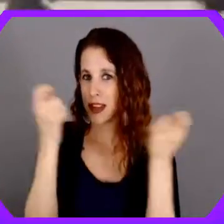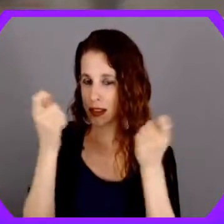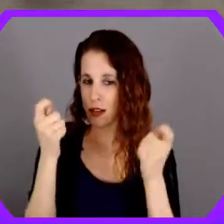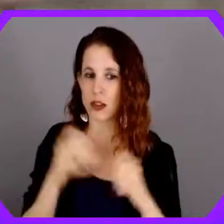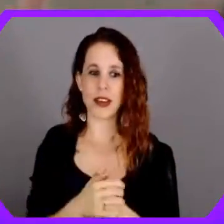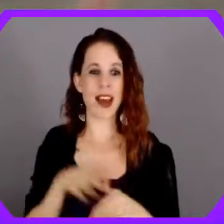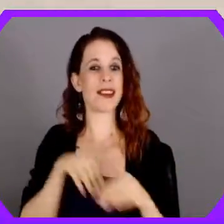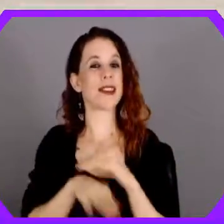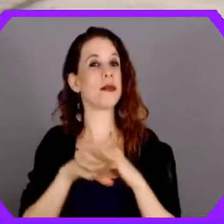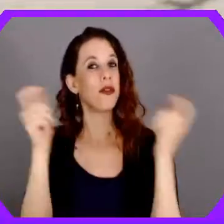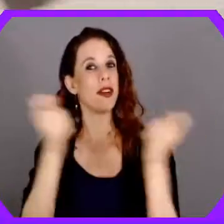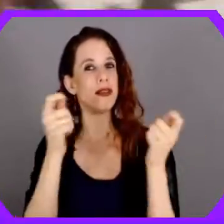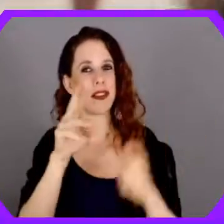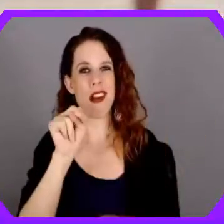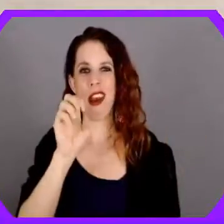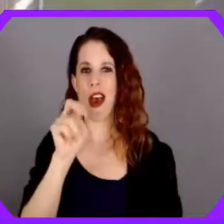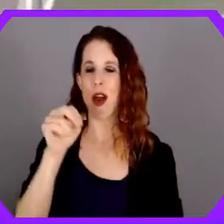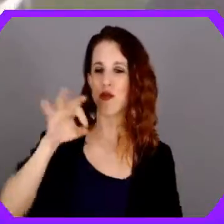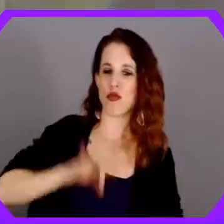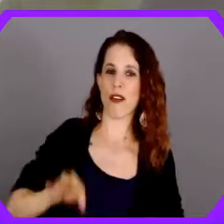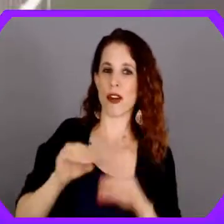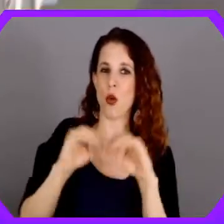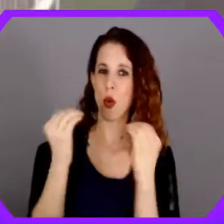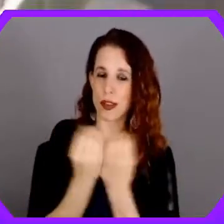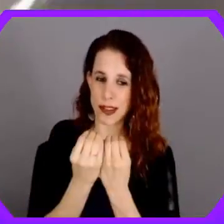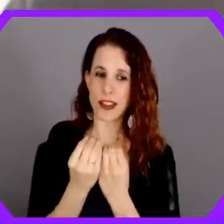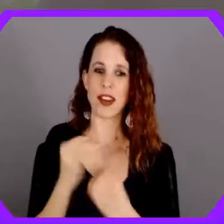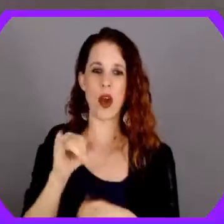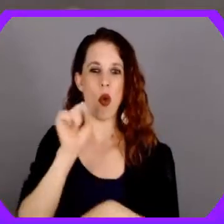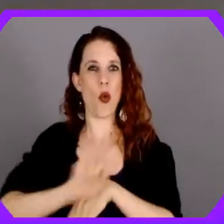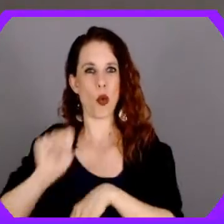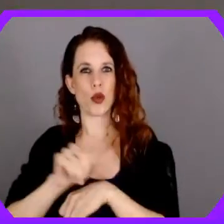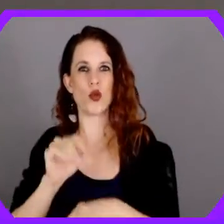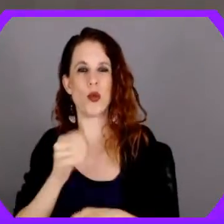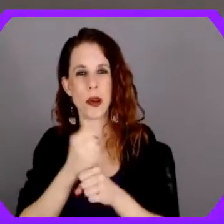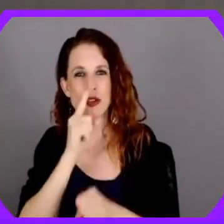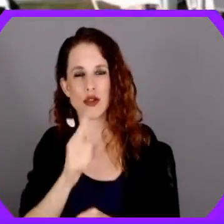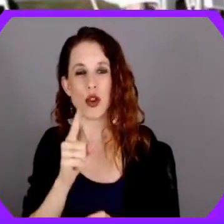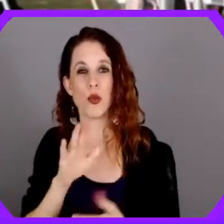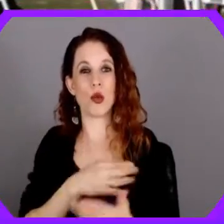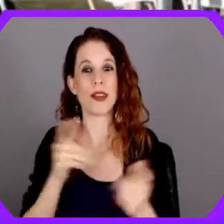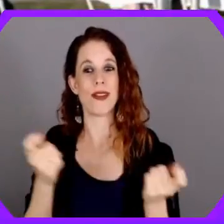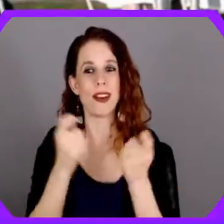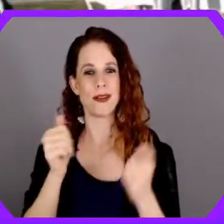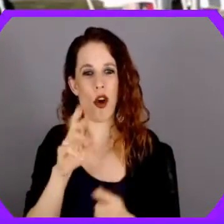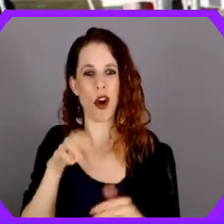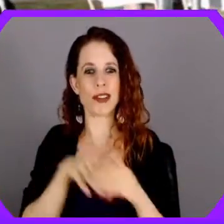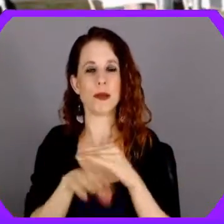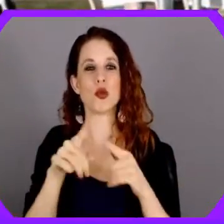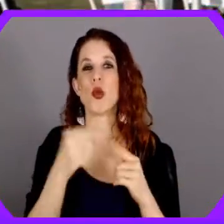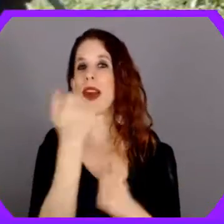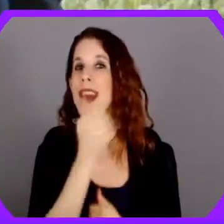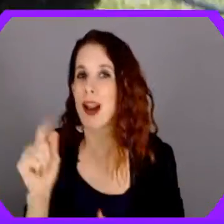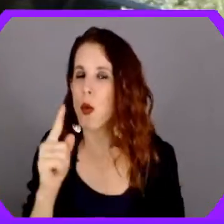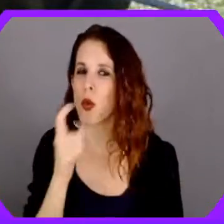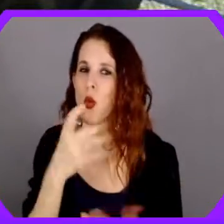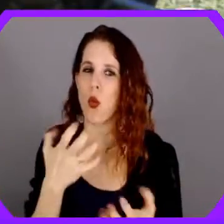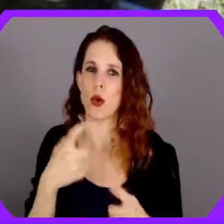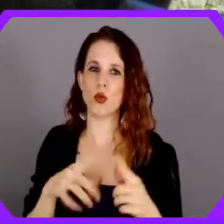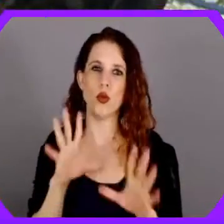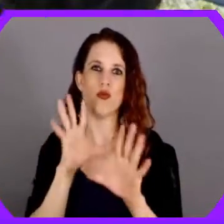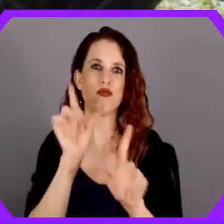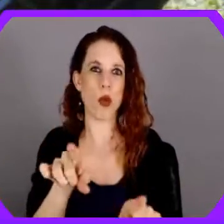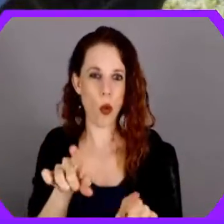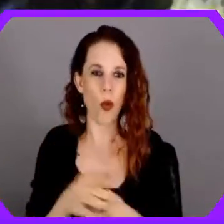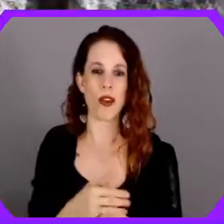Festivals. Accessible Festivals is a non-profit organization that works to ensure that music festivals are accessible to anyone